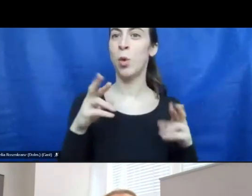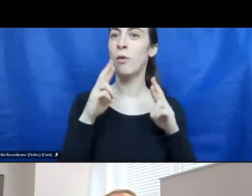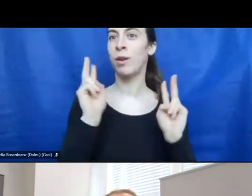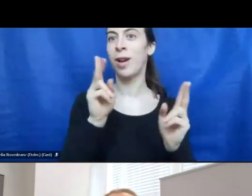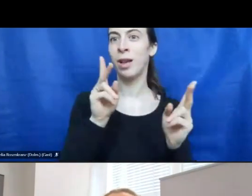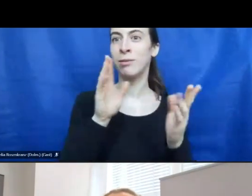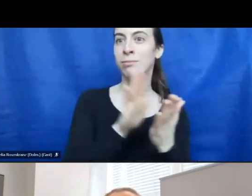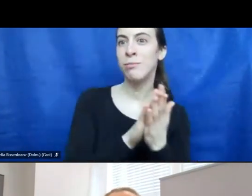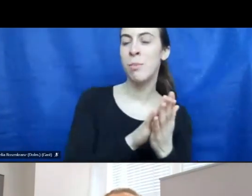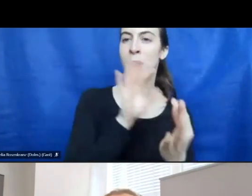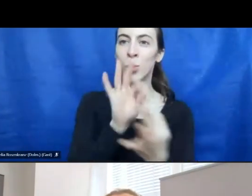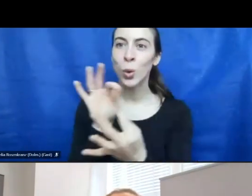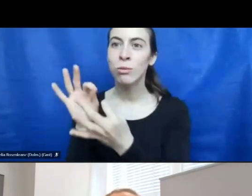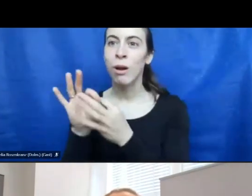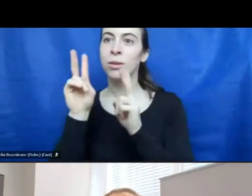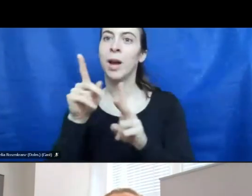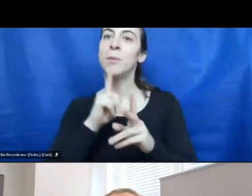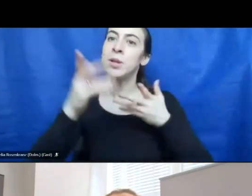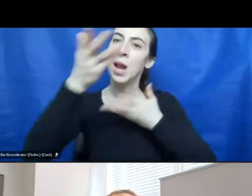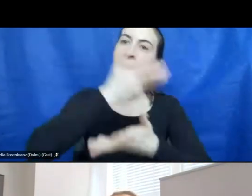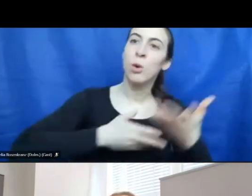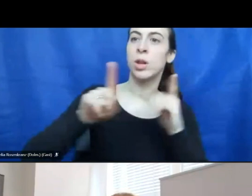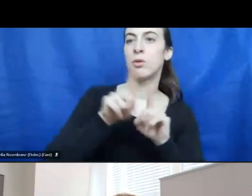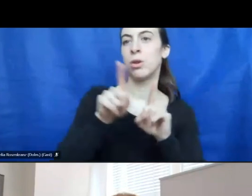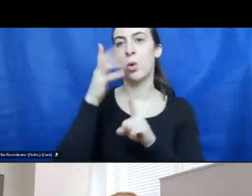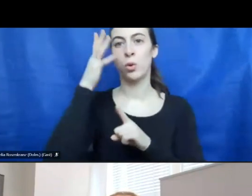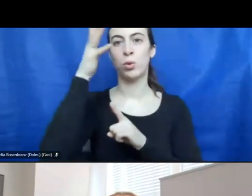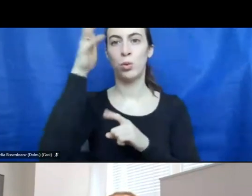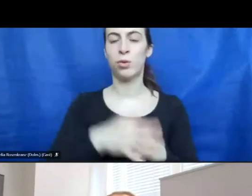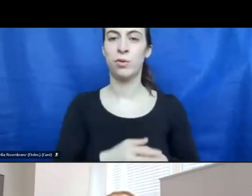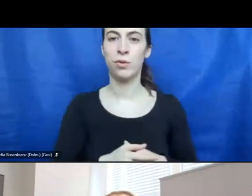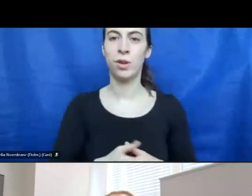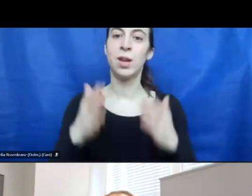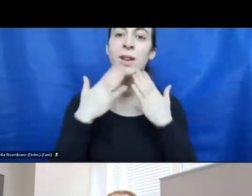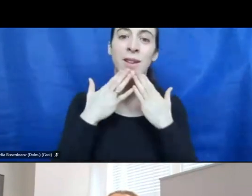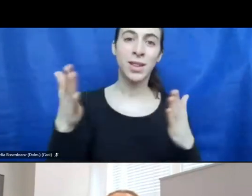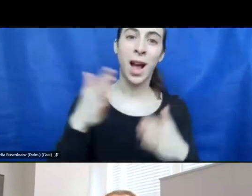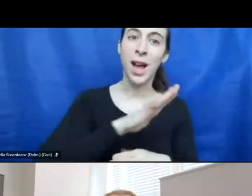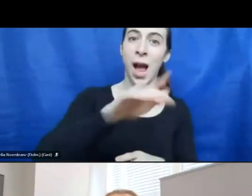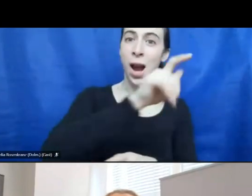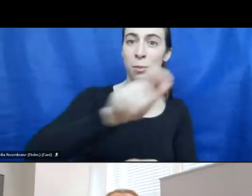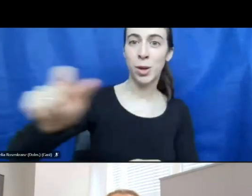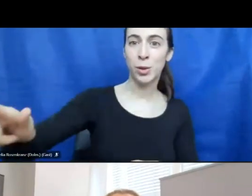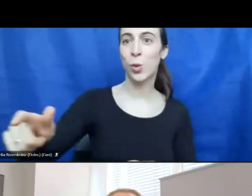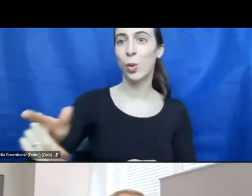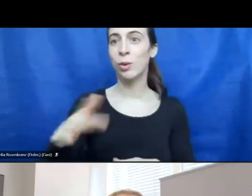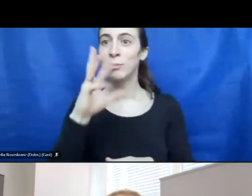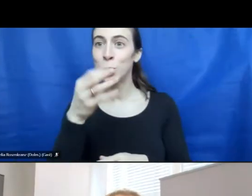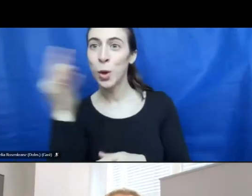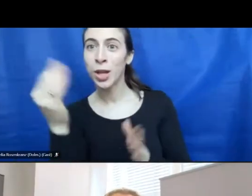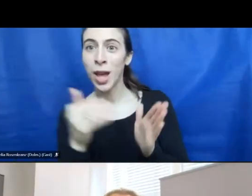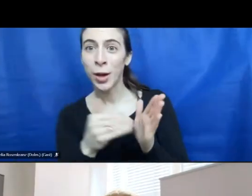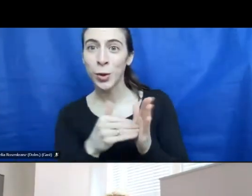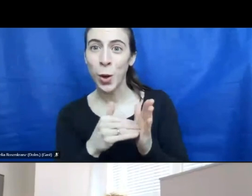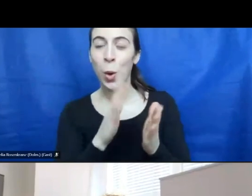we can exchange ideas even in future. And thank you to everyone. Have a good time and stay